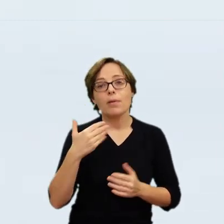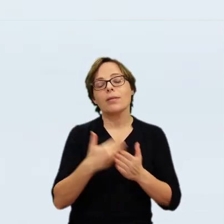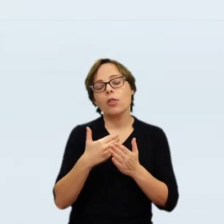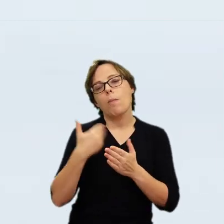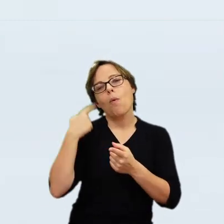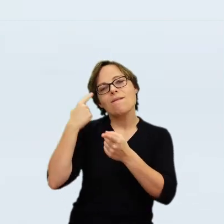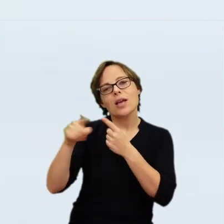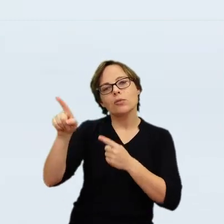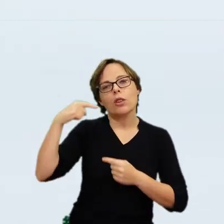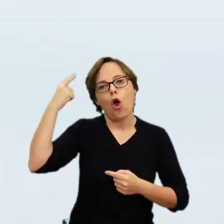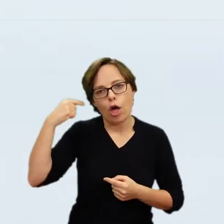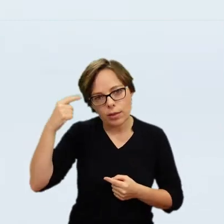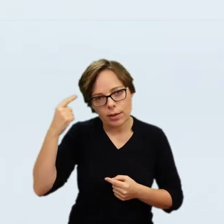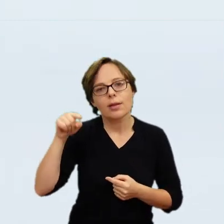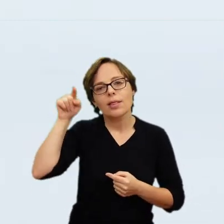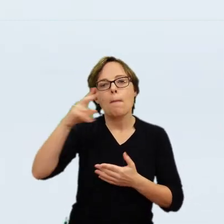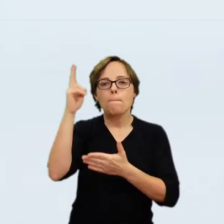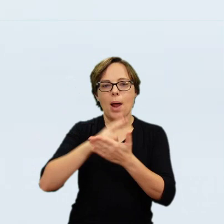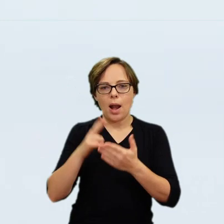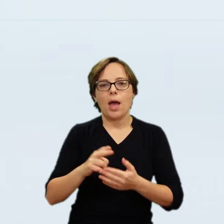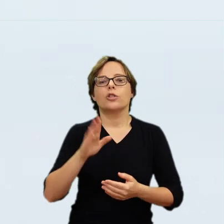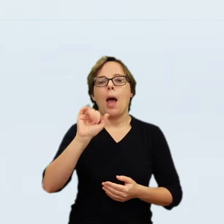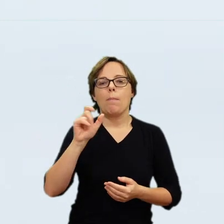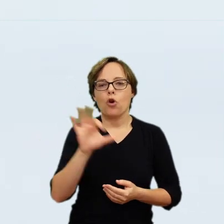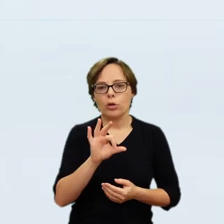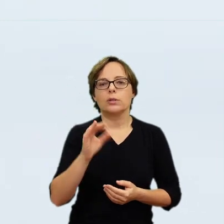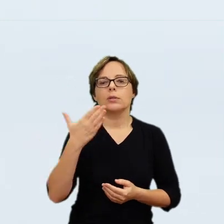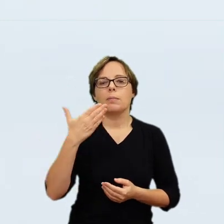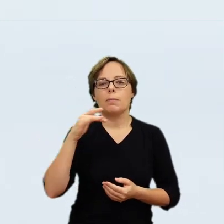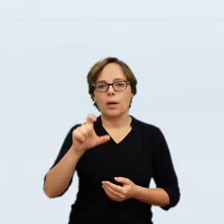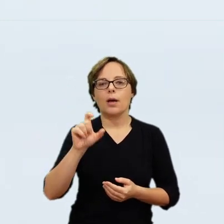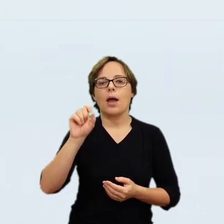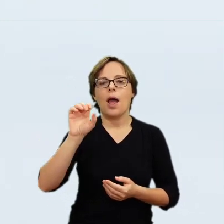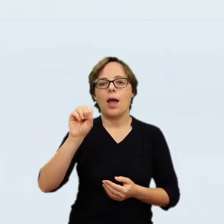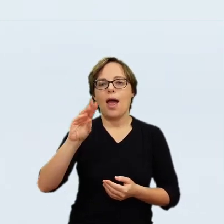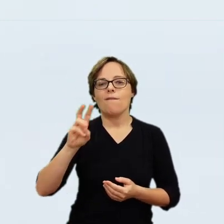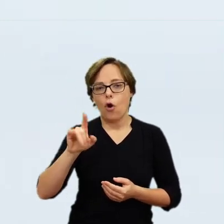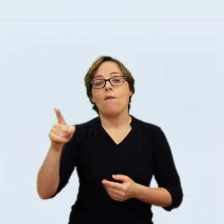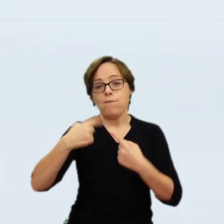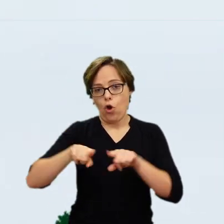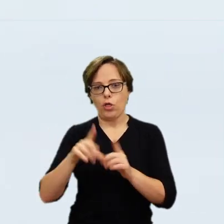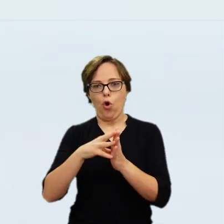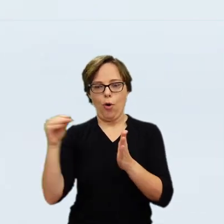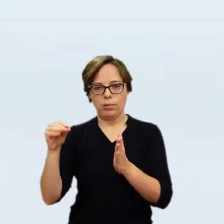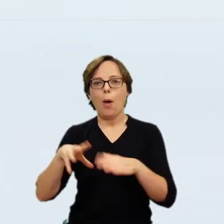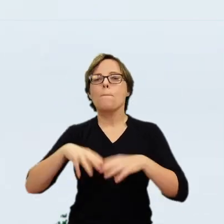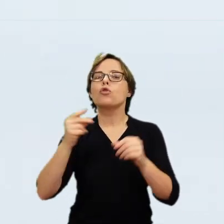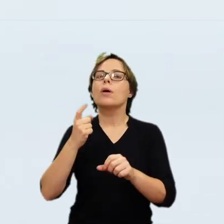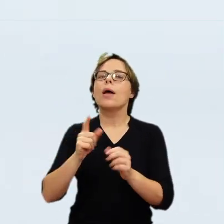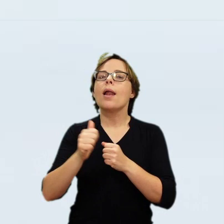Gisław Tarnowsky was in fact engaged to Sofia Potoska, whom he would marry on the 5th of August, 1897.